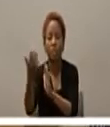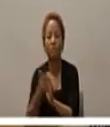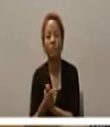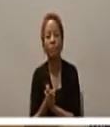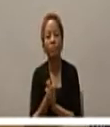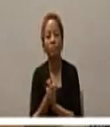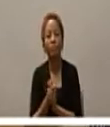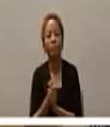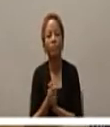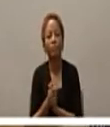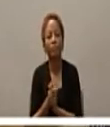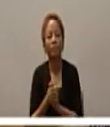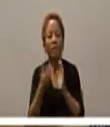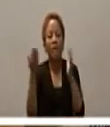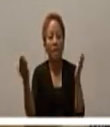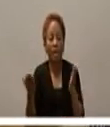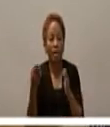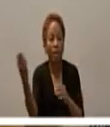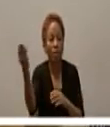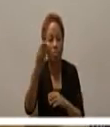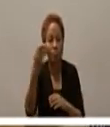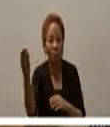present in our brothers and sisters